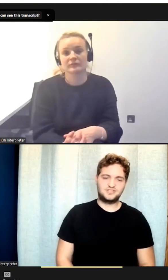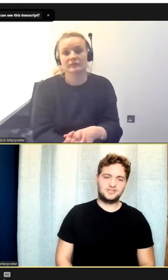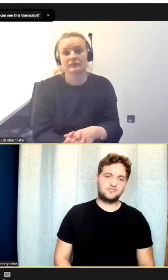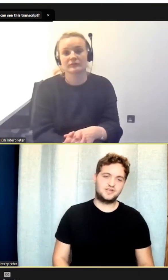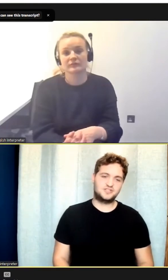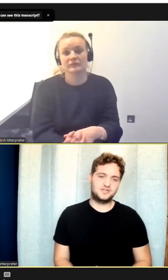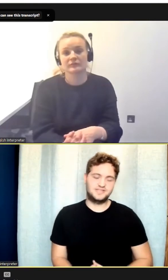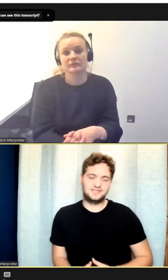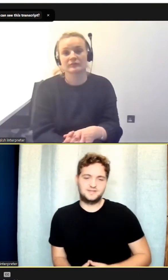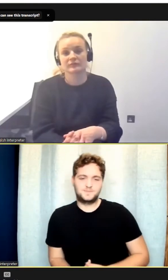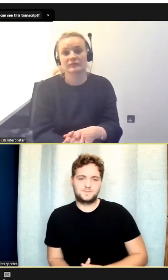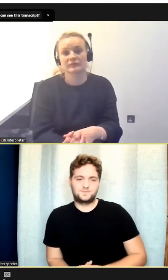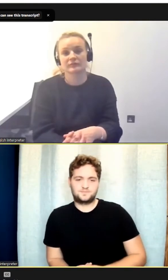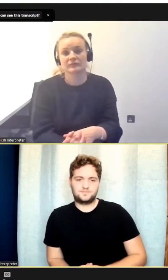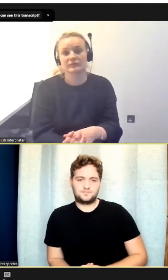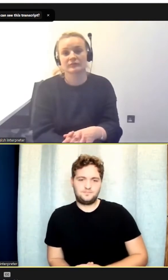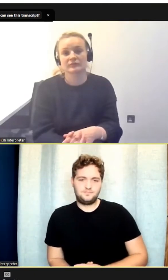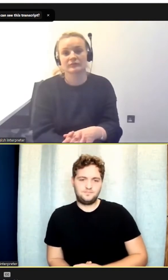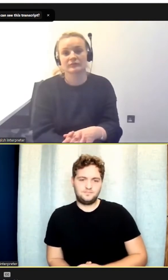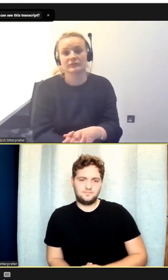So the last general question is.